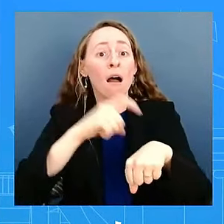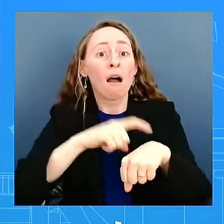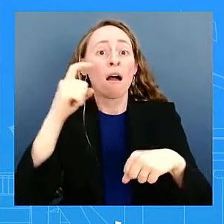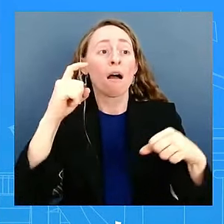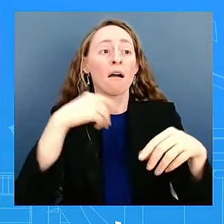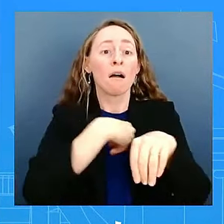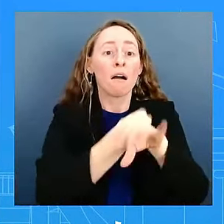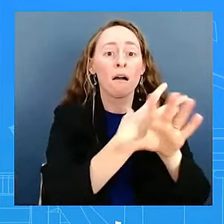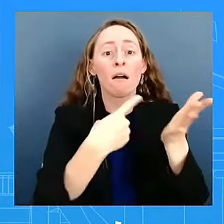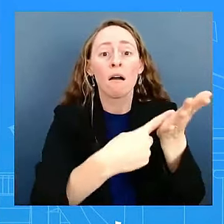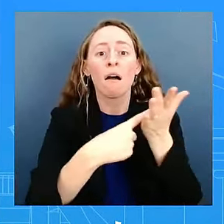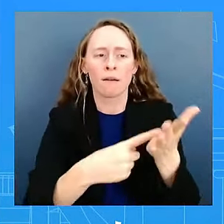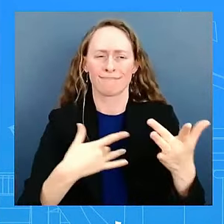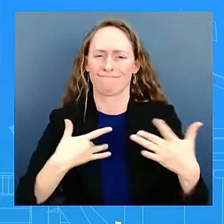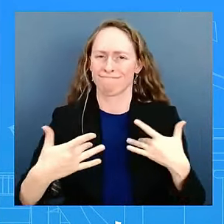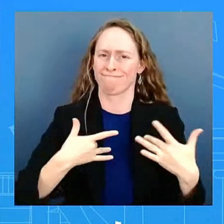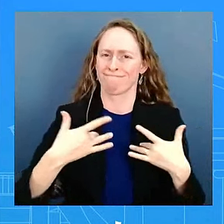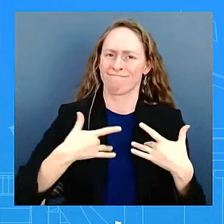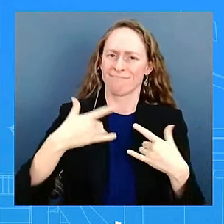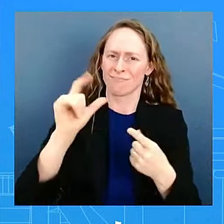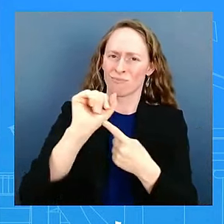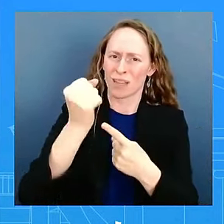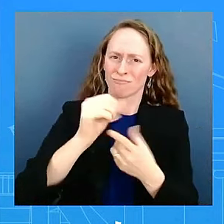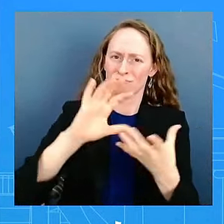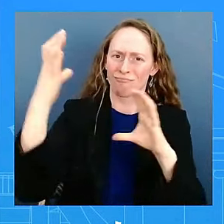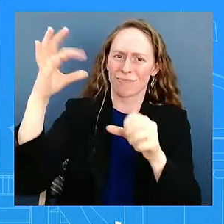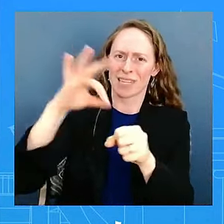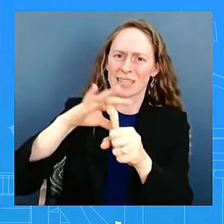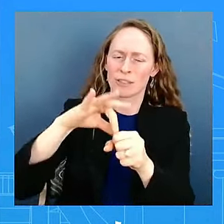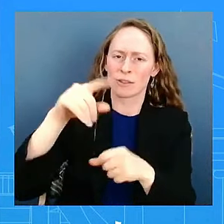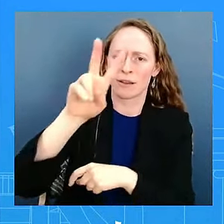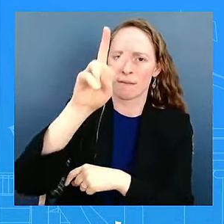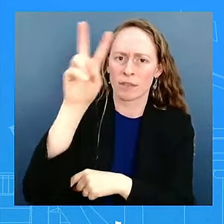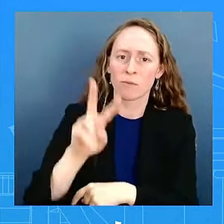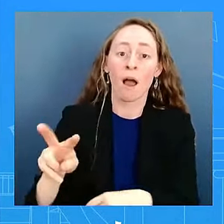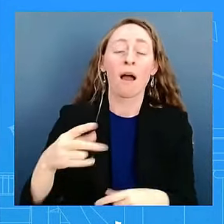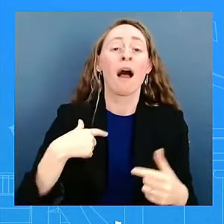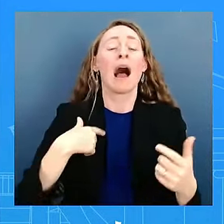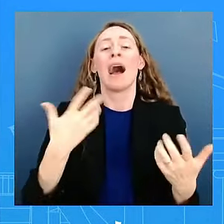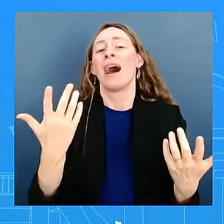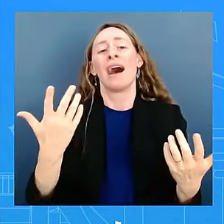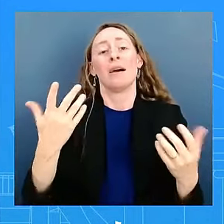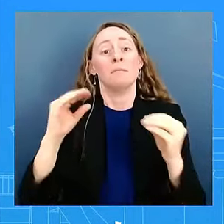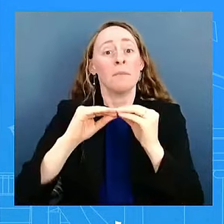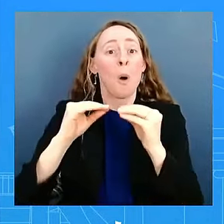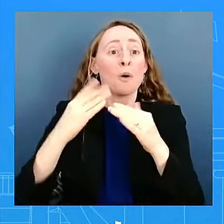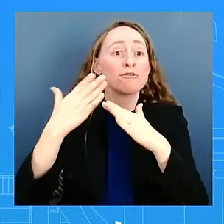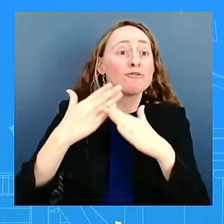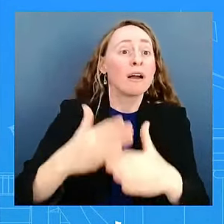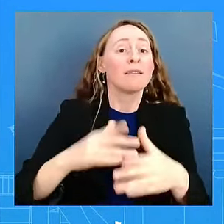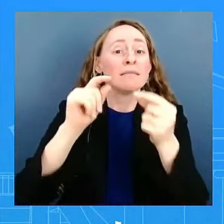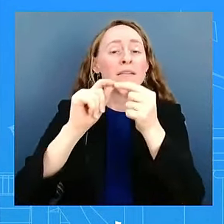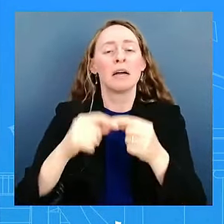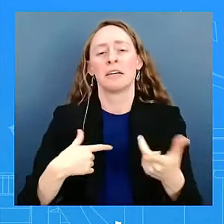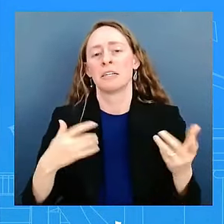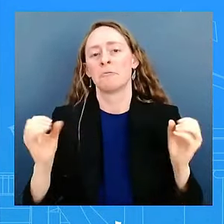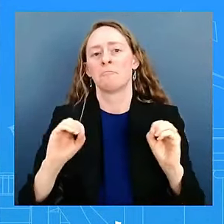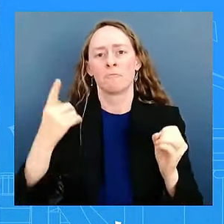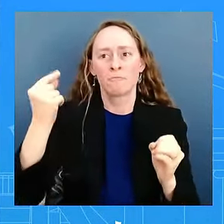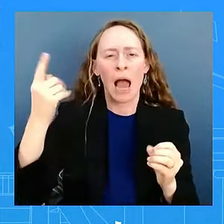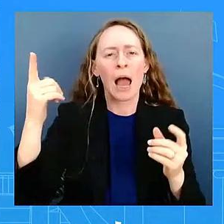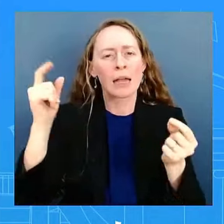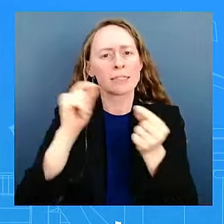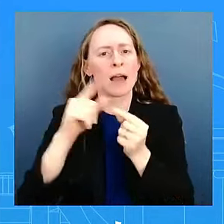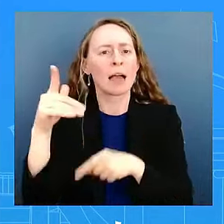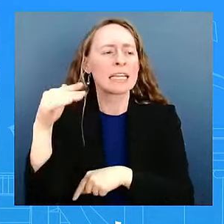that's leading to. I won't go beyond the readout, though, in terms of specific asks. The President was grateful for President Lula's time. And